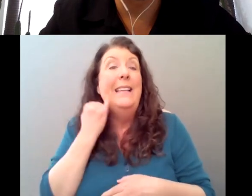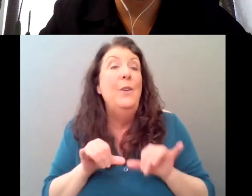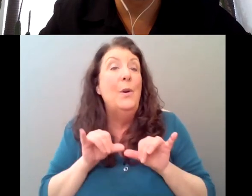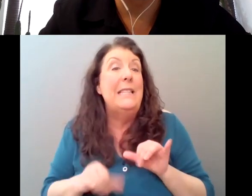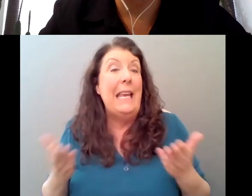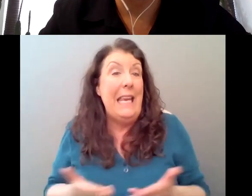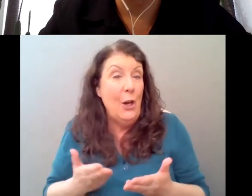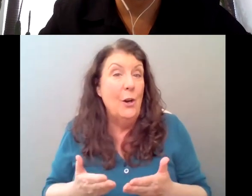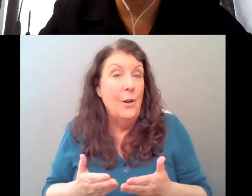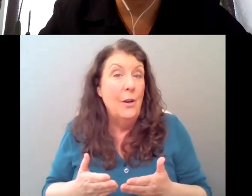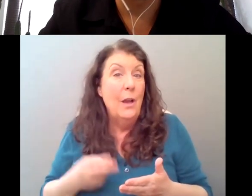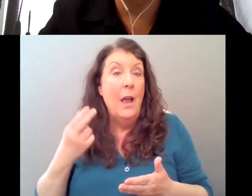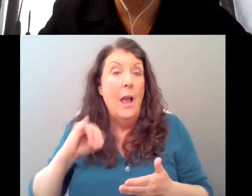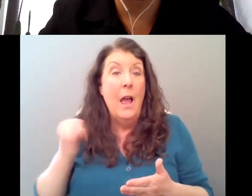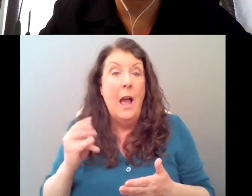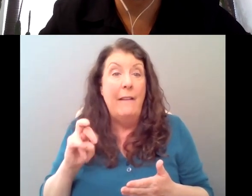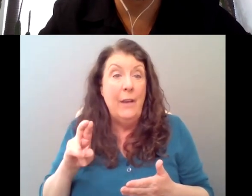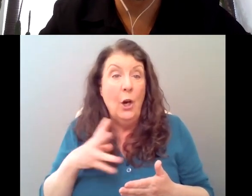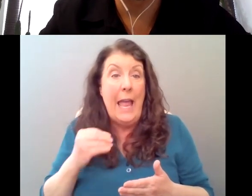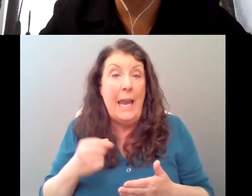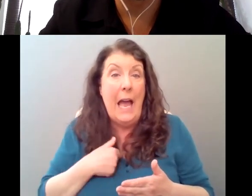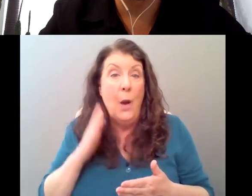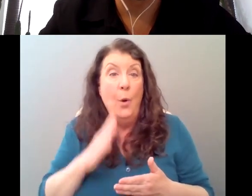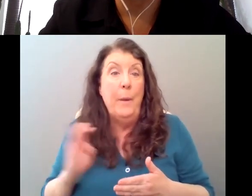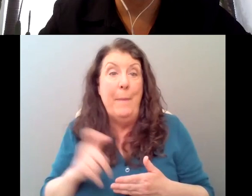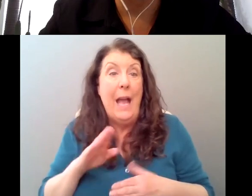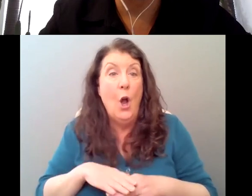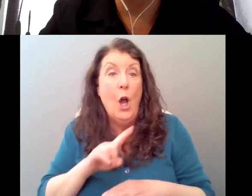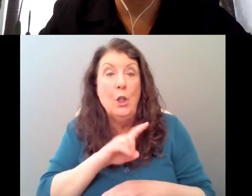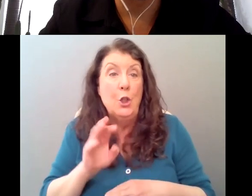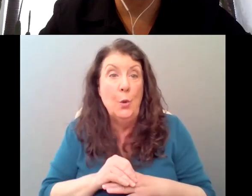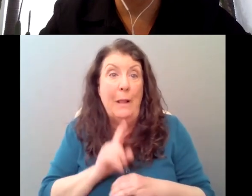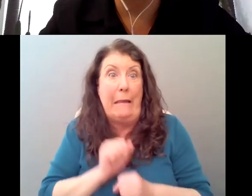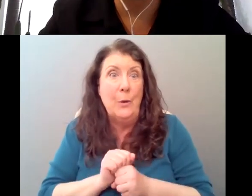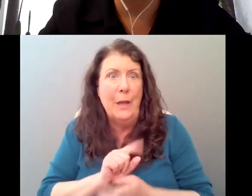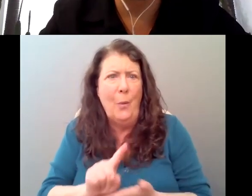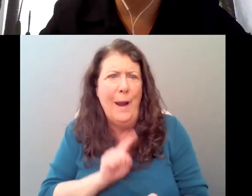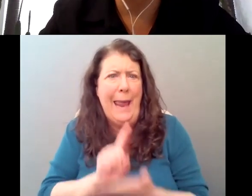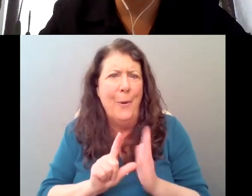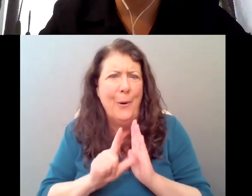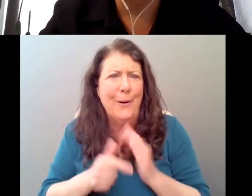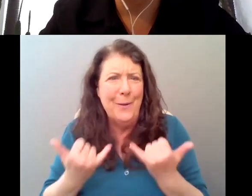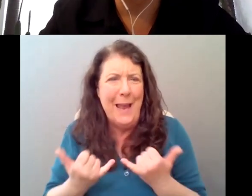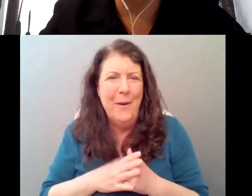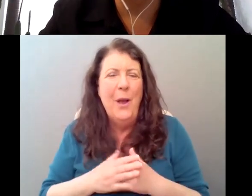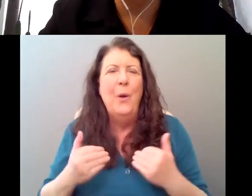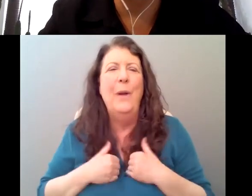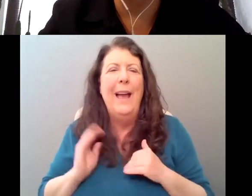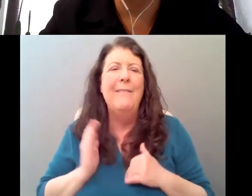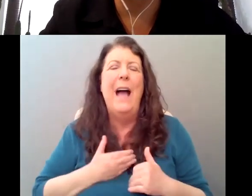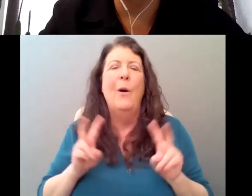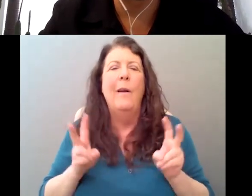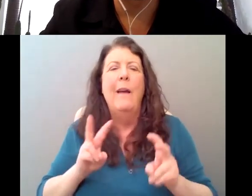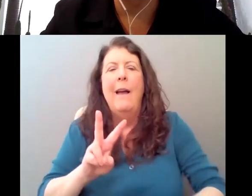Javier and I, um, we'll be back on zoom literally in an hour. Um, we have our virtual, um, virtual writing hours, our